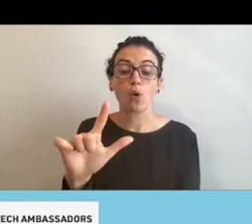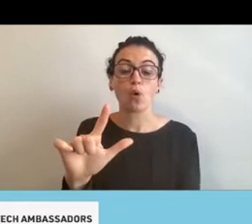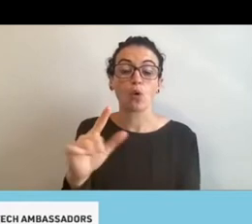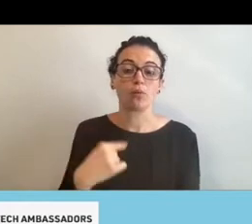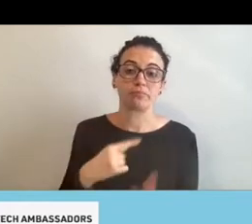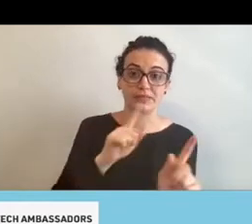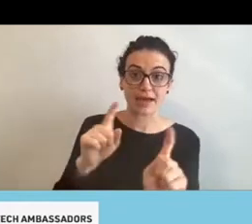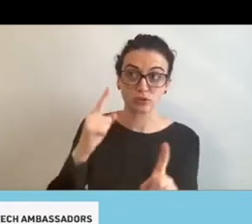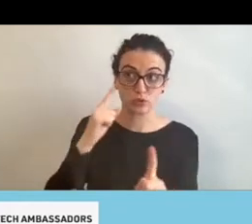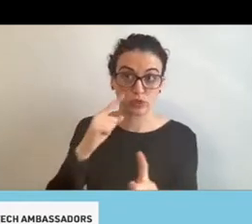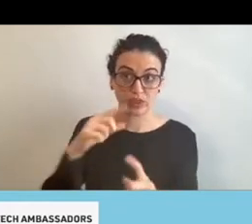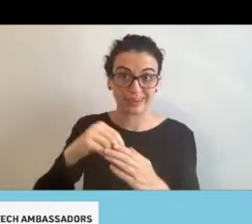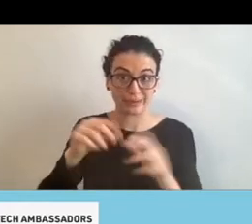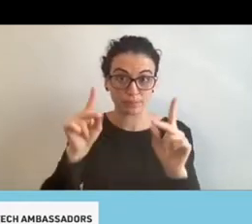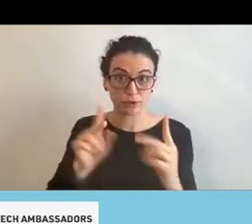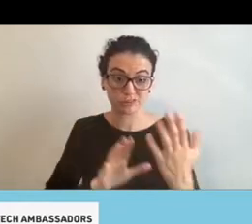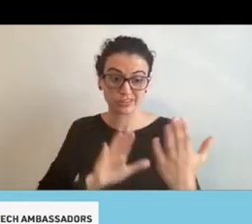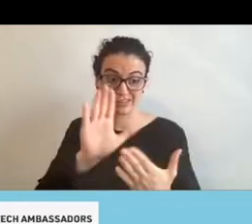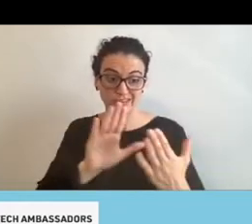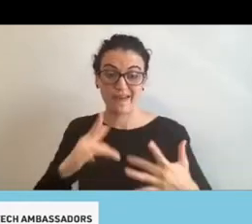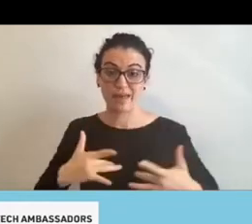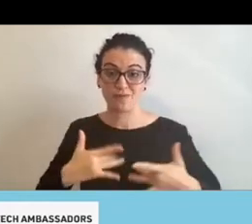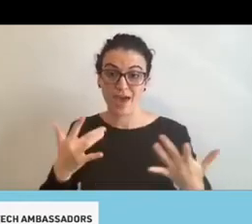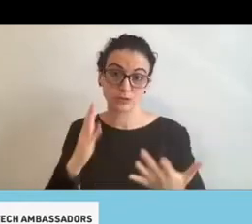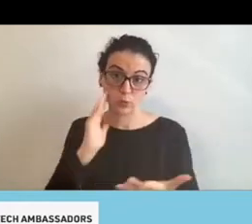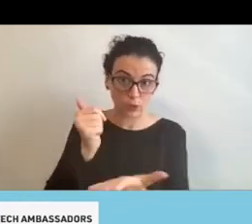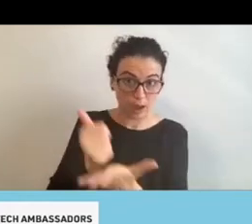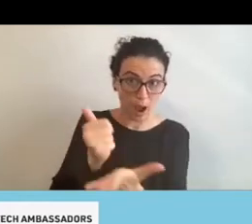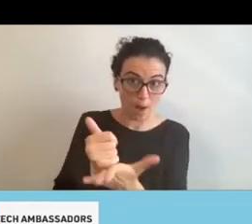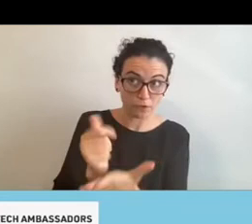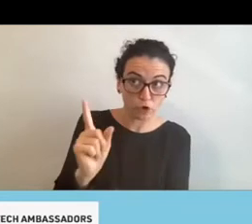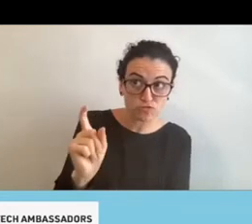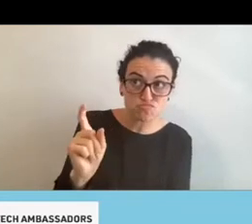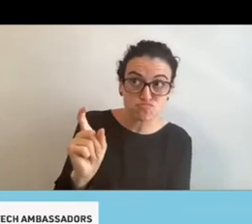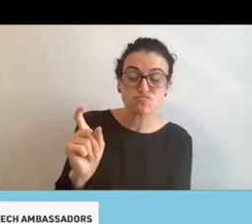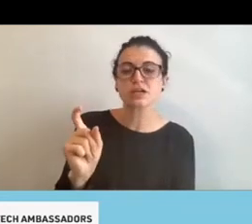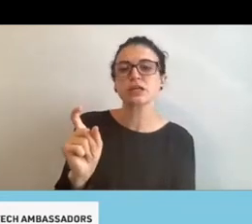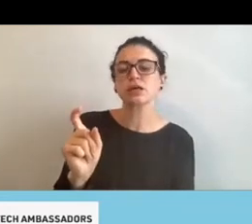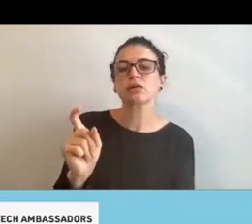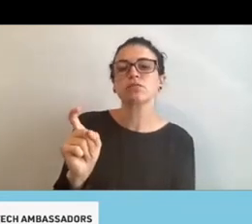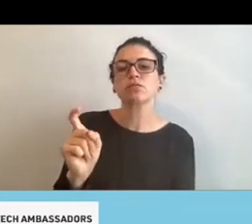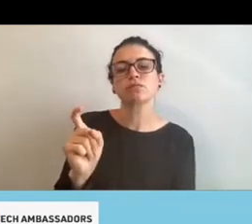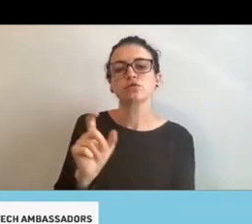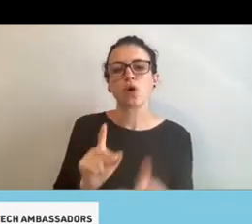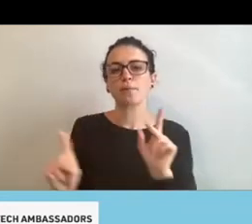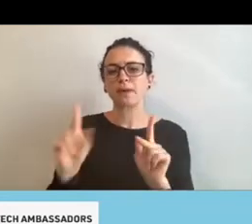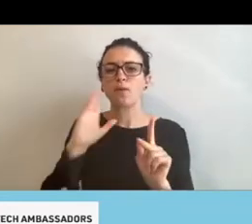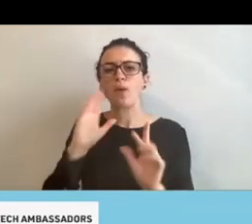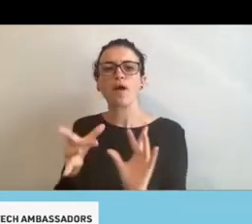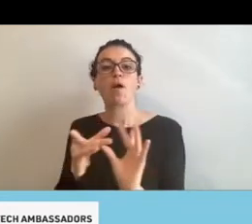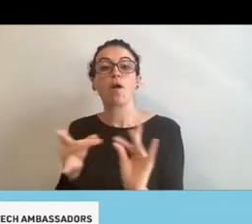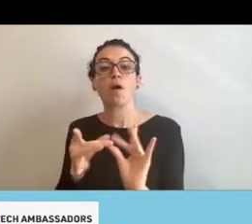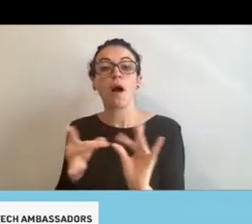would be helpful. Actually, as we let folks chime in here, I may actually see